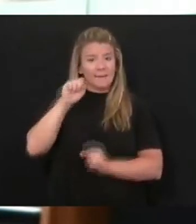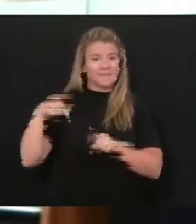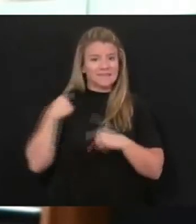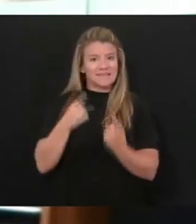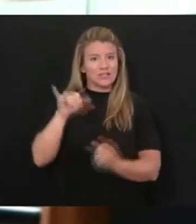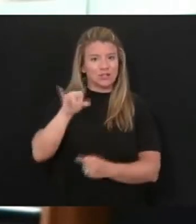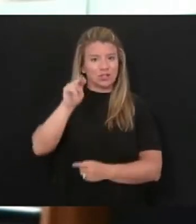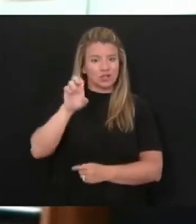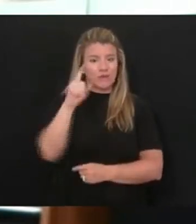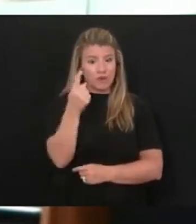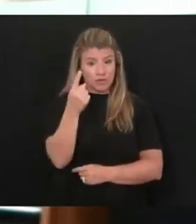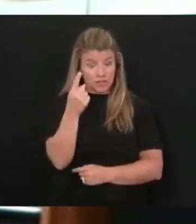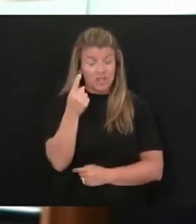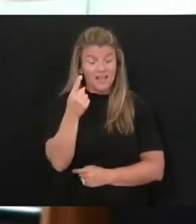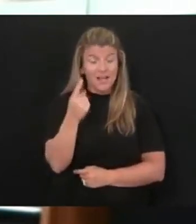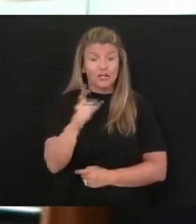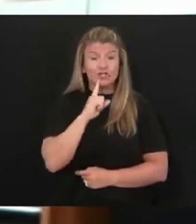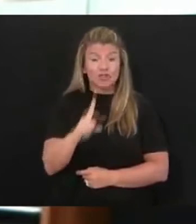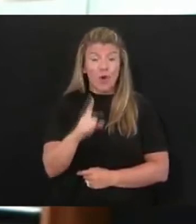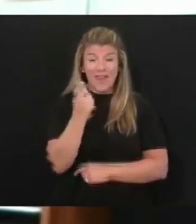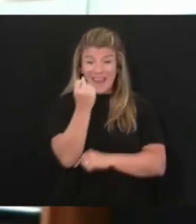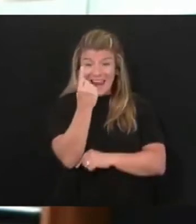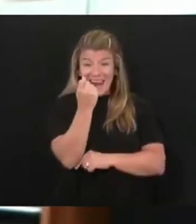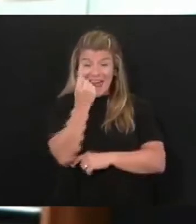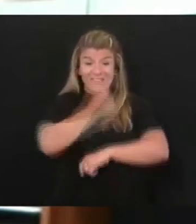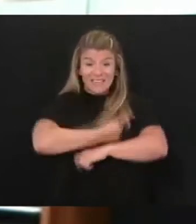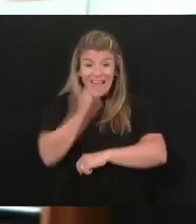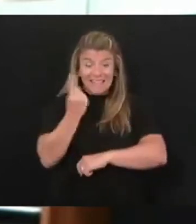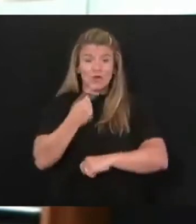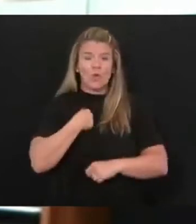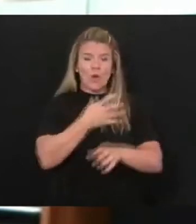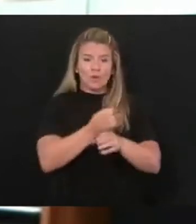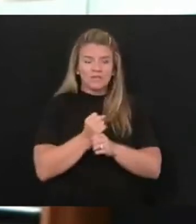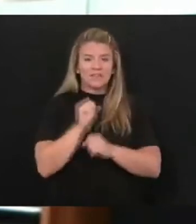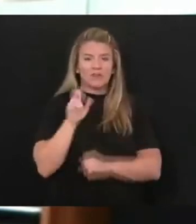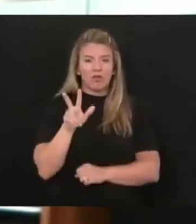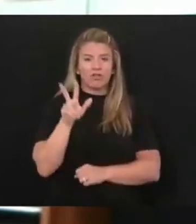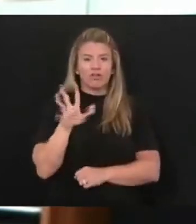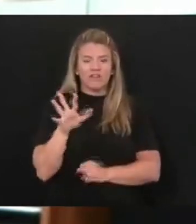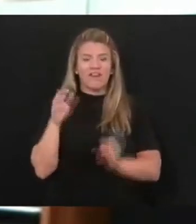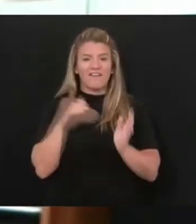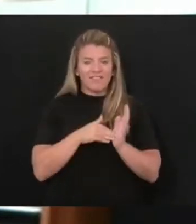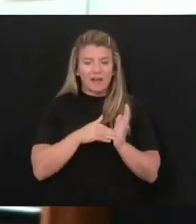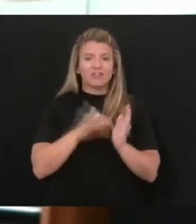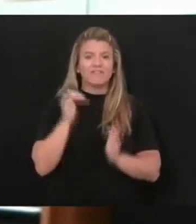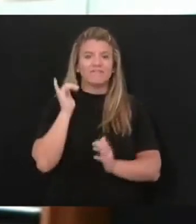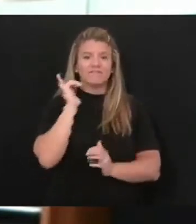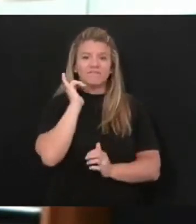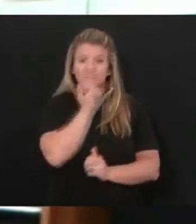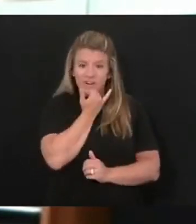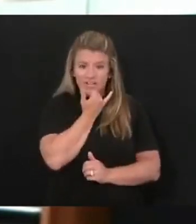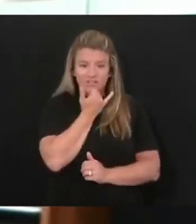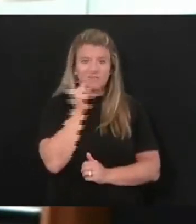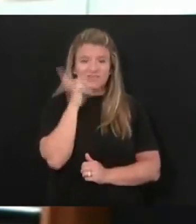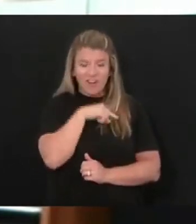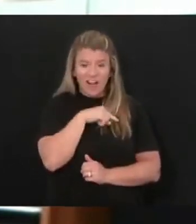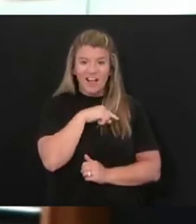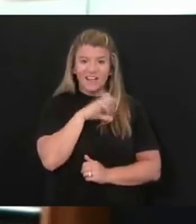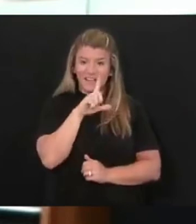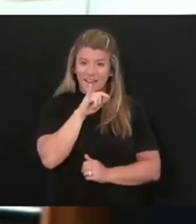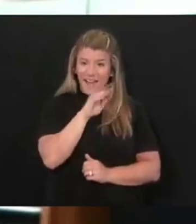the 1st. So in 11 days, we've received 35,000 fraudulent PUA claims.